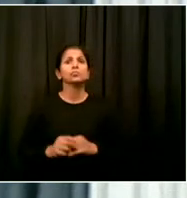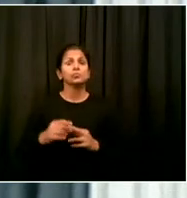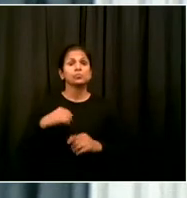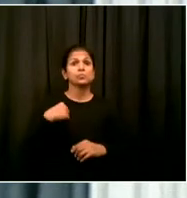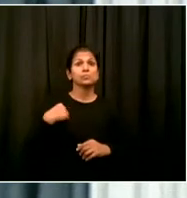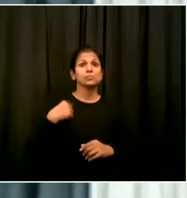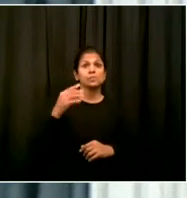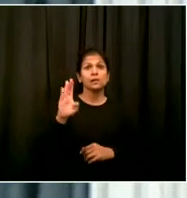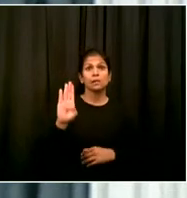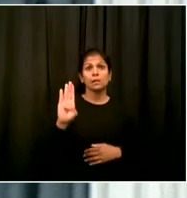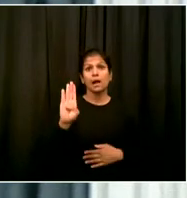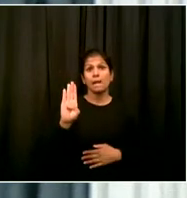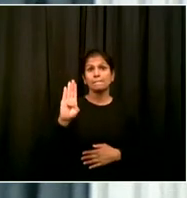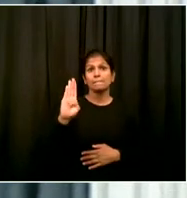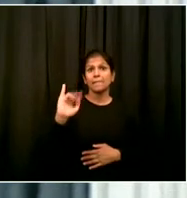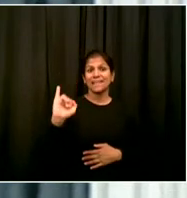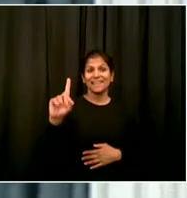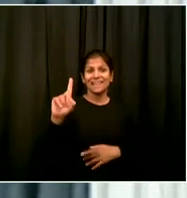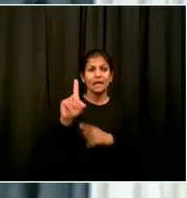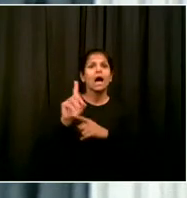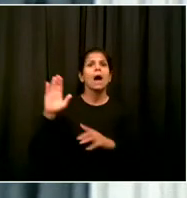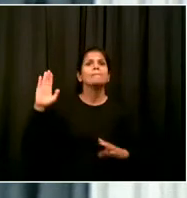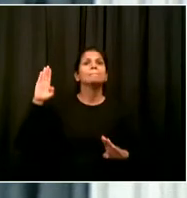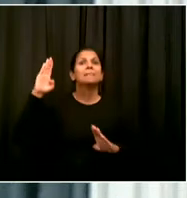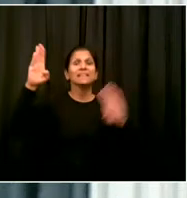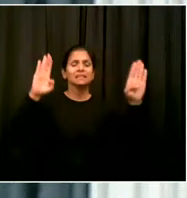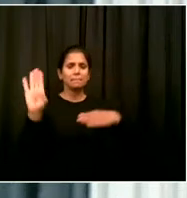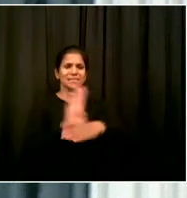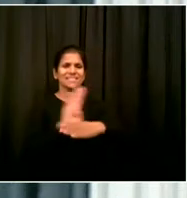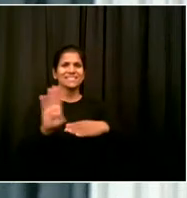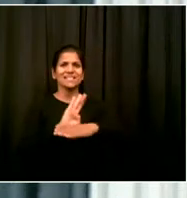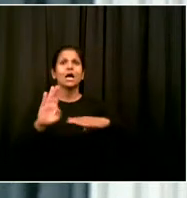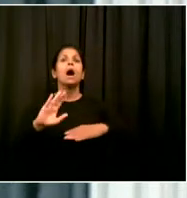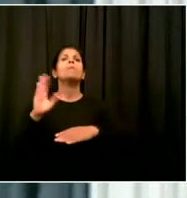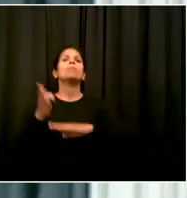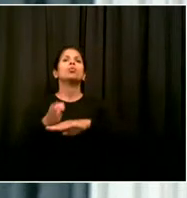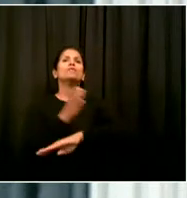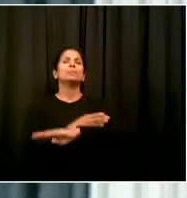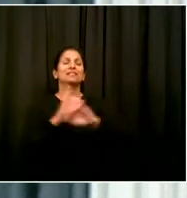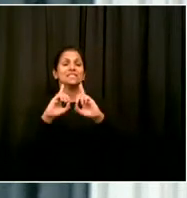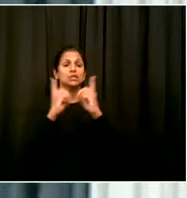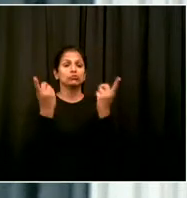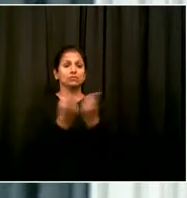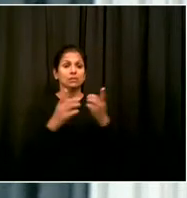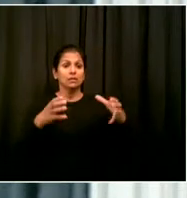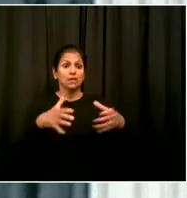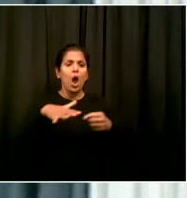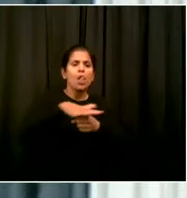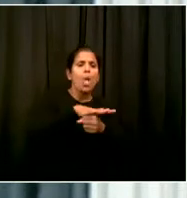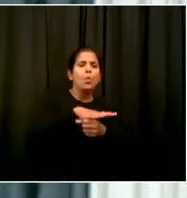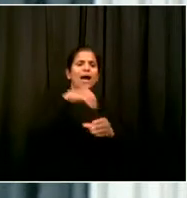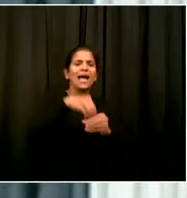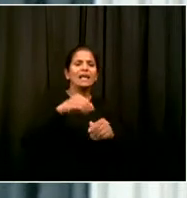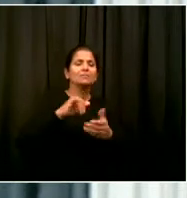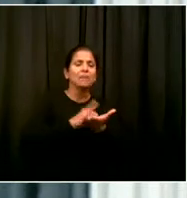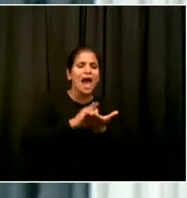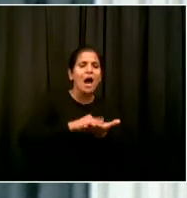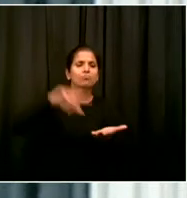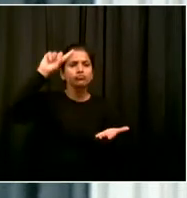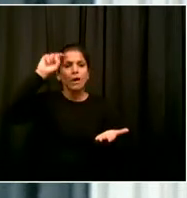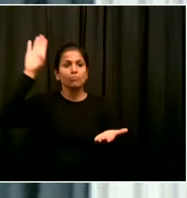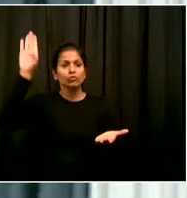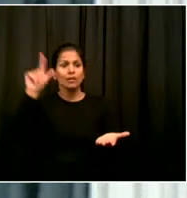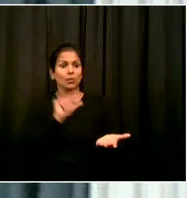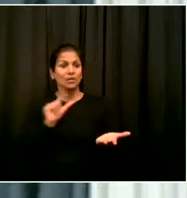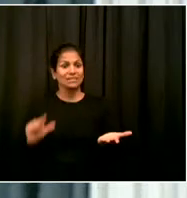districts as our partners. We have 76 of them across the city that we are working with our chambers of commerce that we're